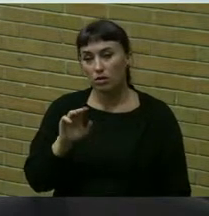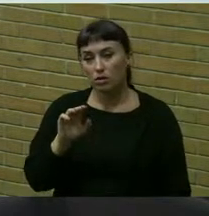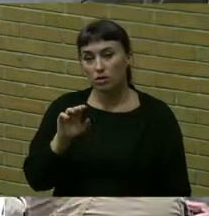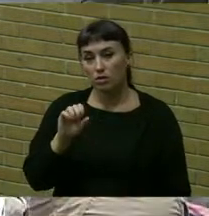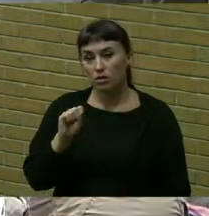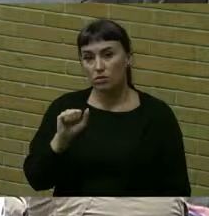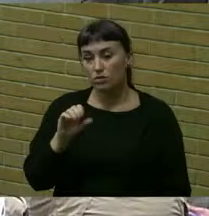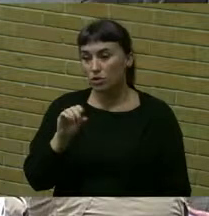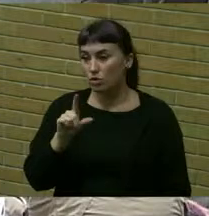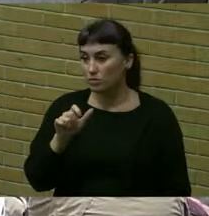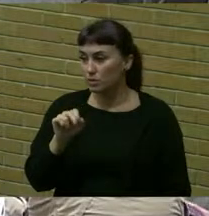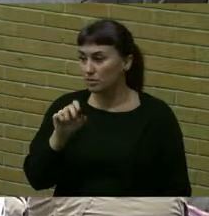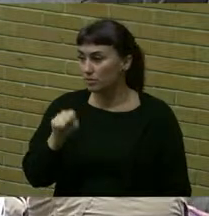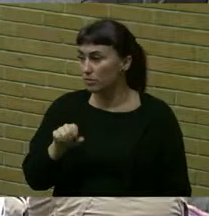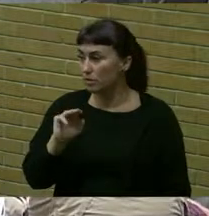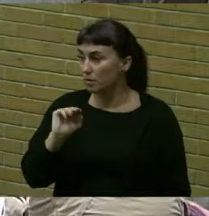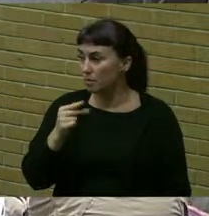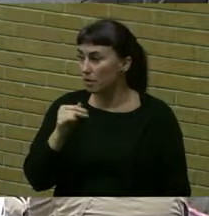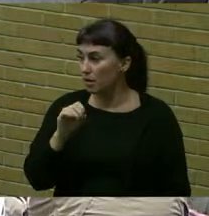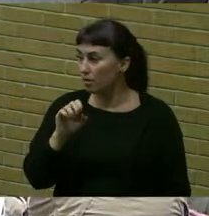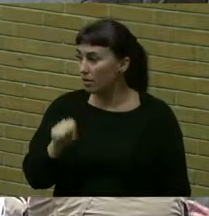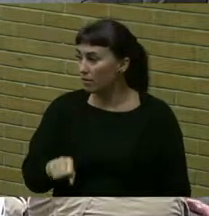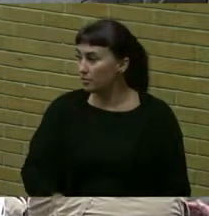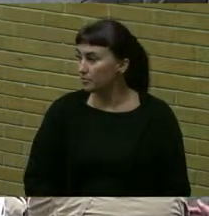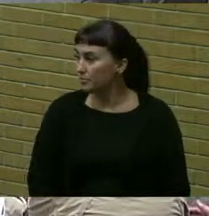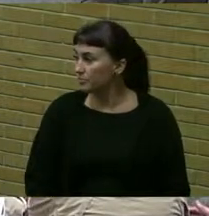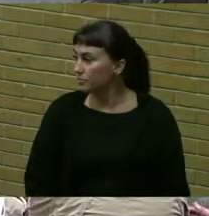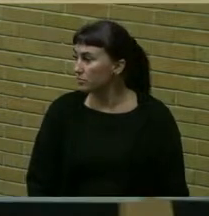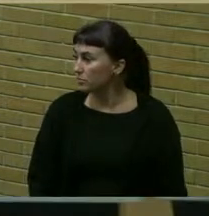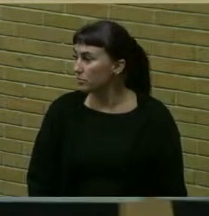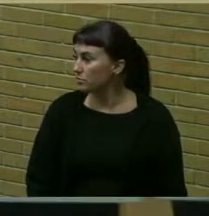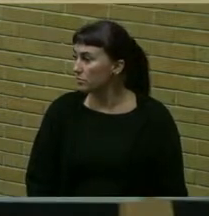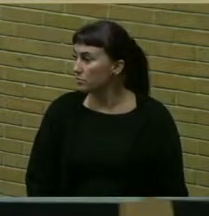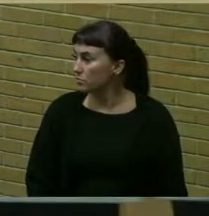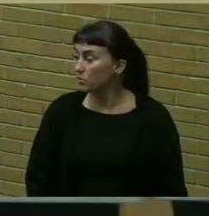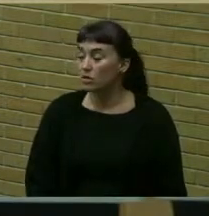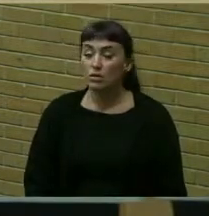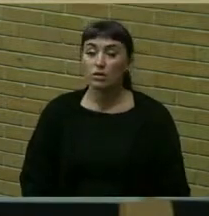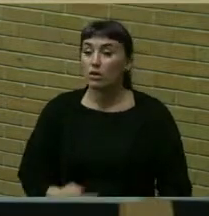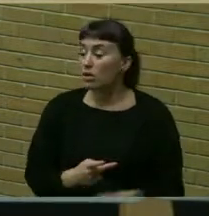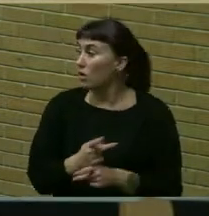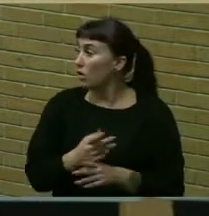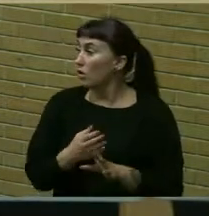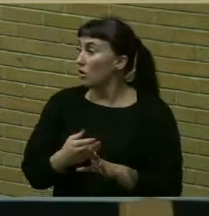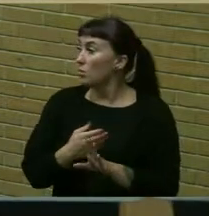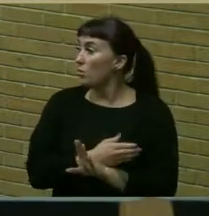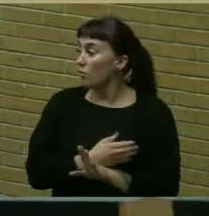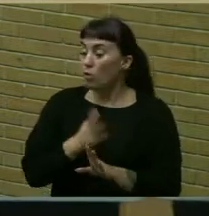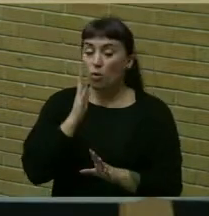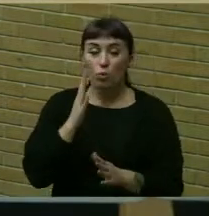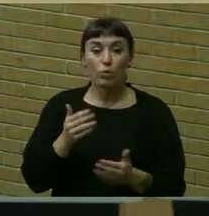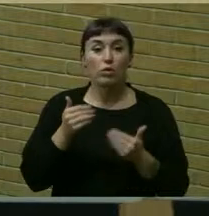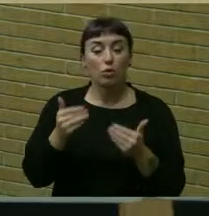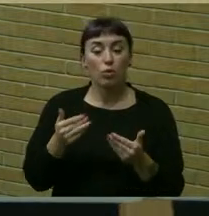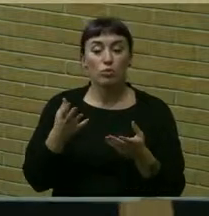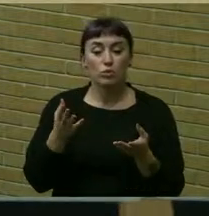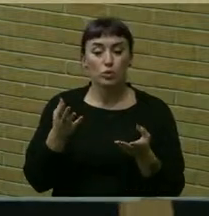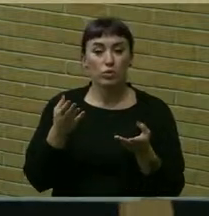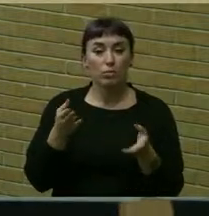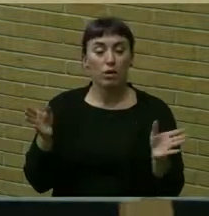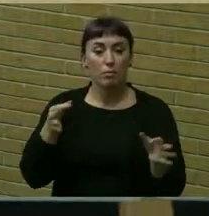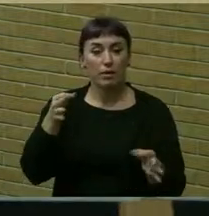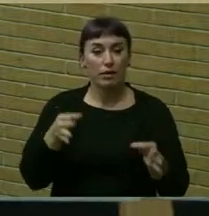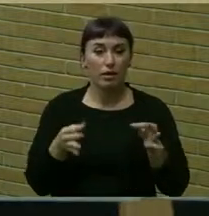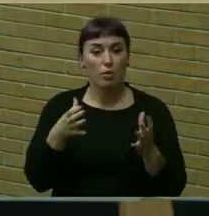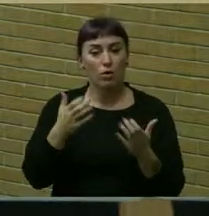Council member Salzman? Aye. Supervisor Manley? Aye. Before we, before we go to the public hearing tonight, I